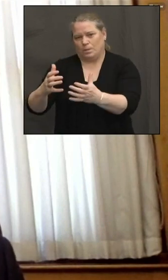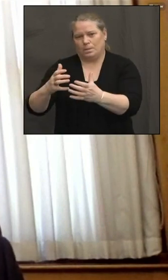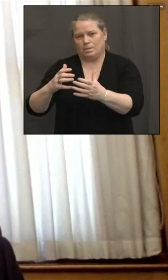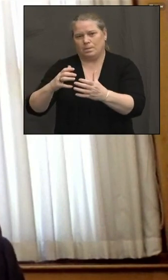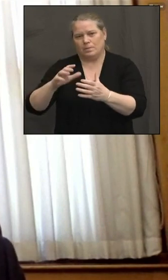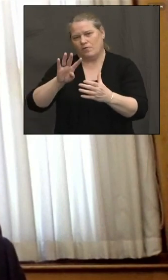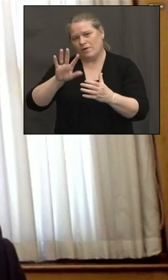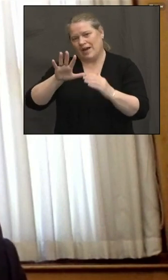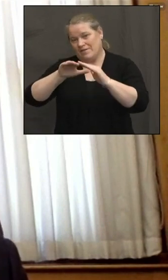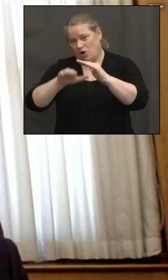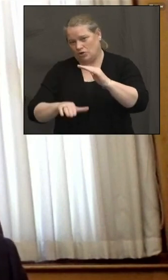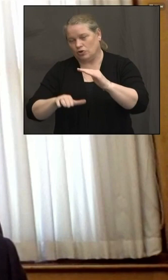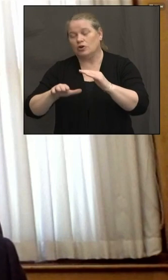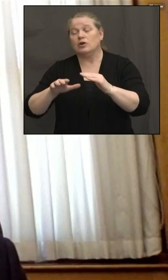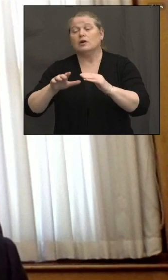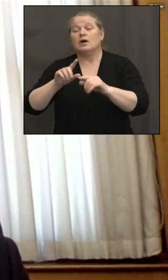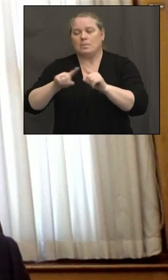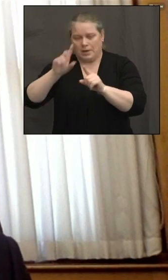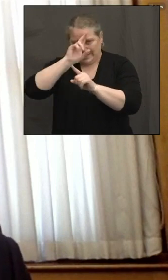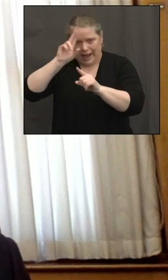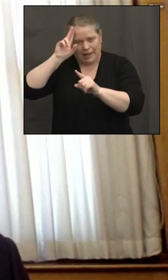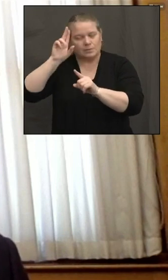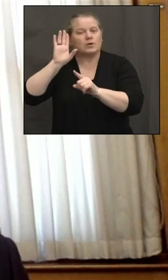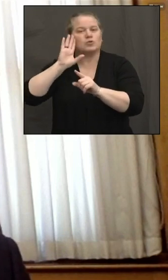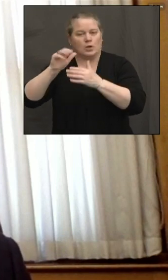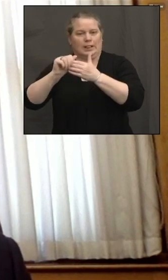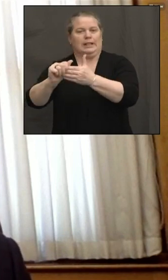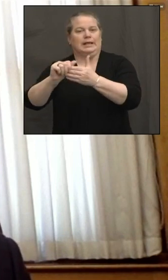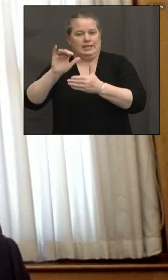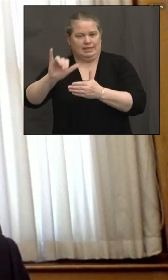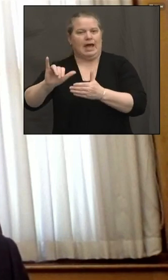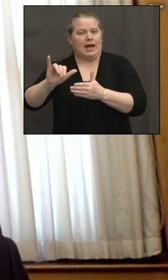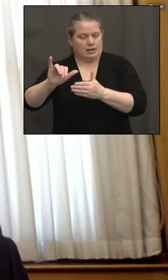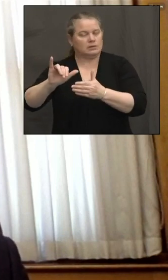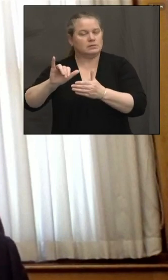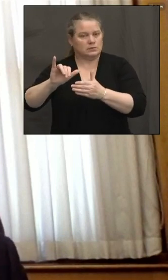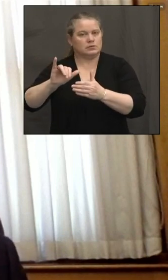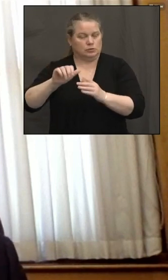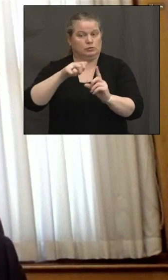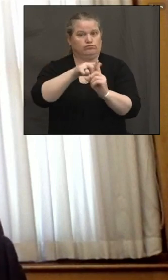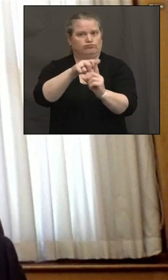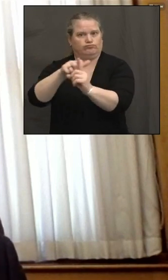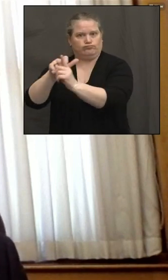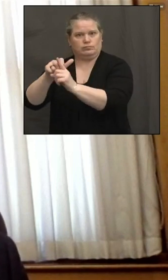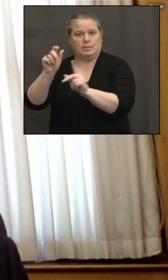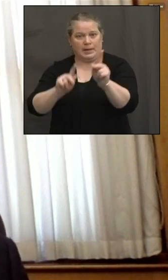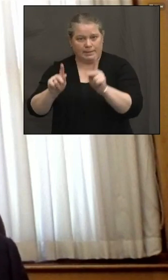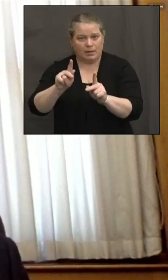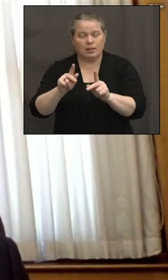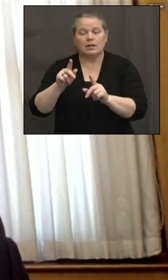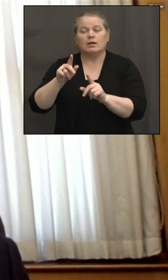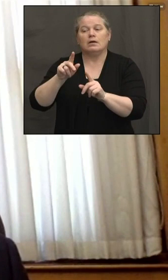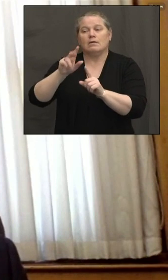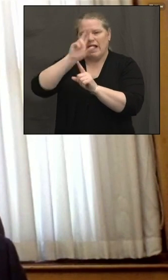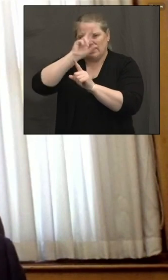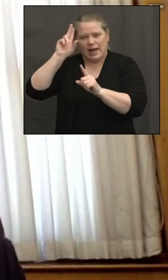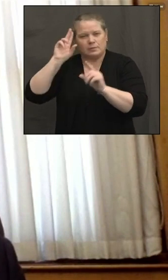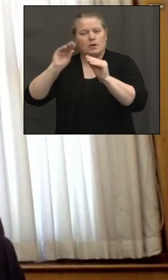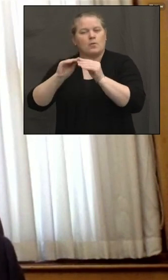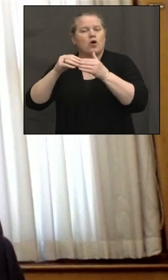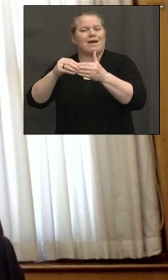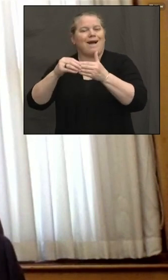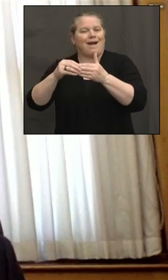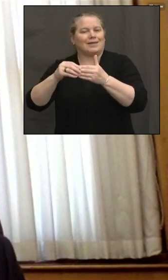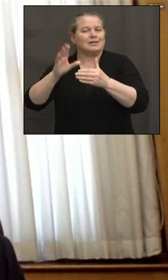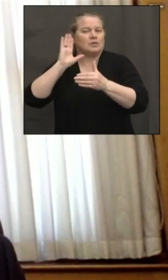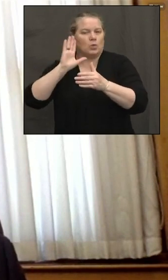conditions. But this is something that the hospitals are going to be, uh, leading, um, and we'll have more guidance, uh, or they will have more guidance on that as we get closer